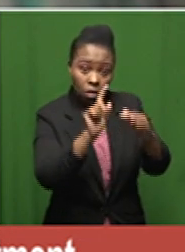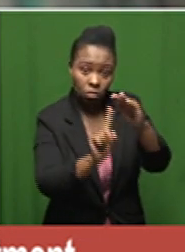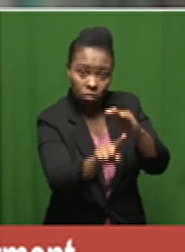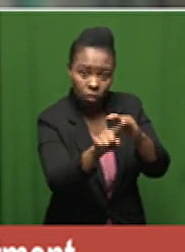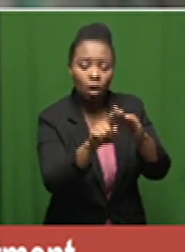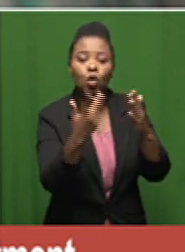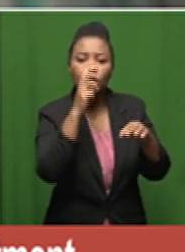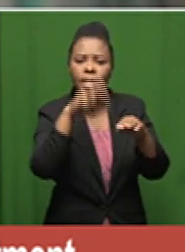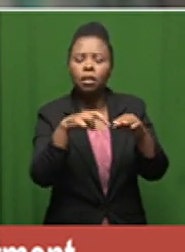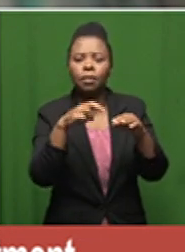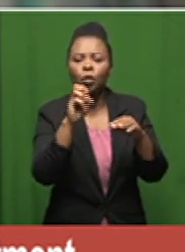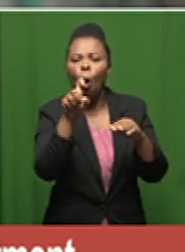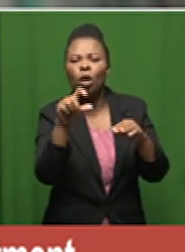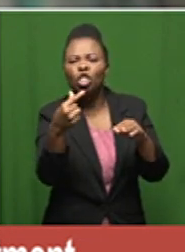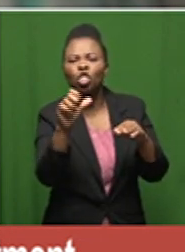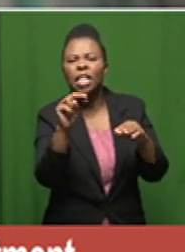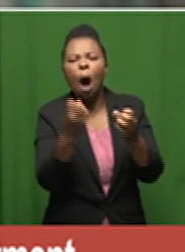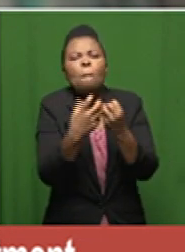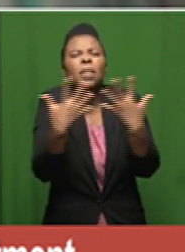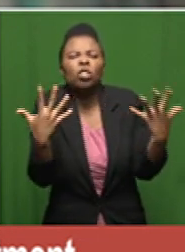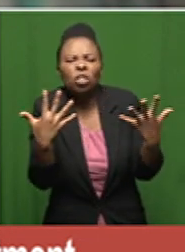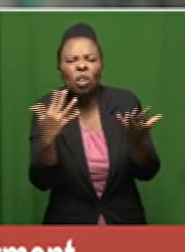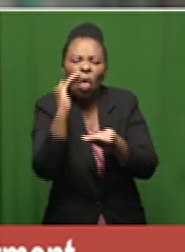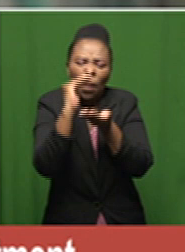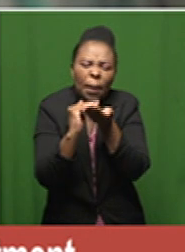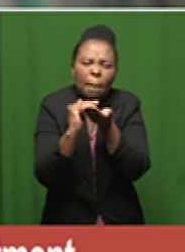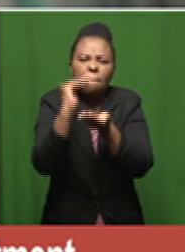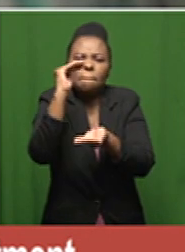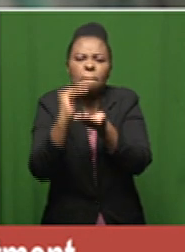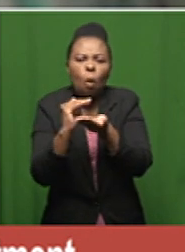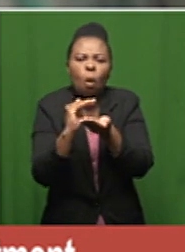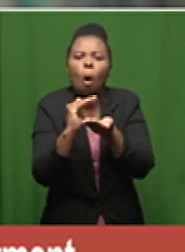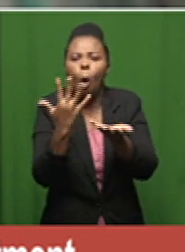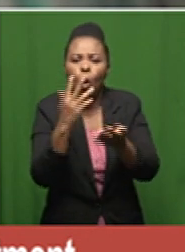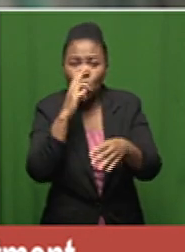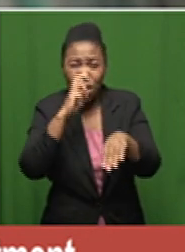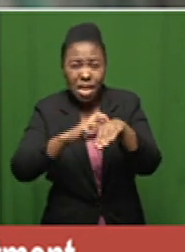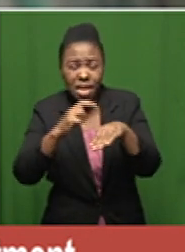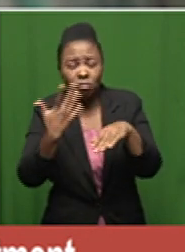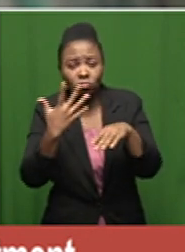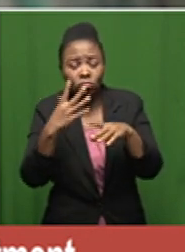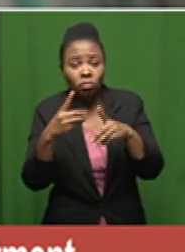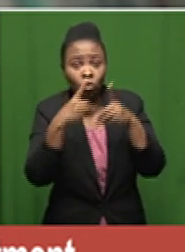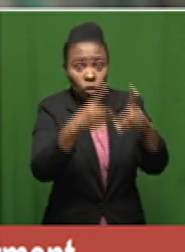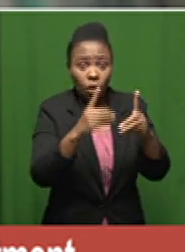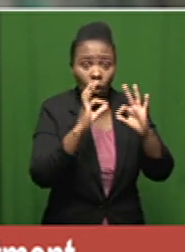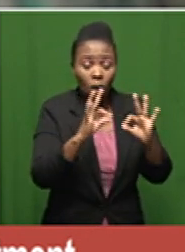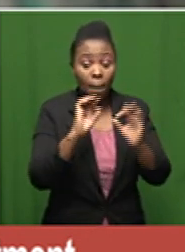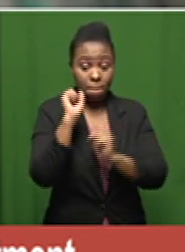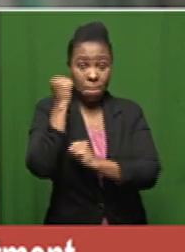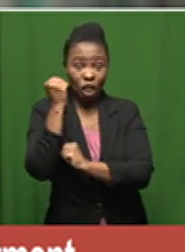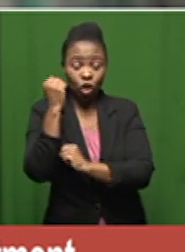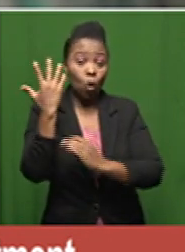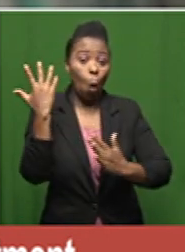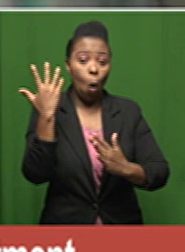oxygen you require and also to assess whether you need it to be delivered by specific machines